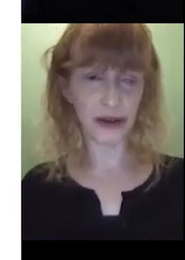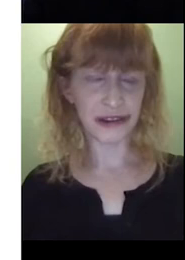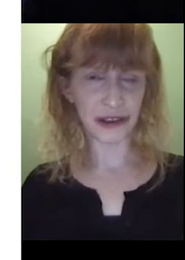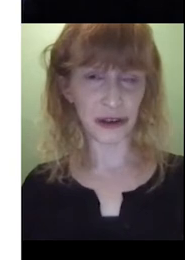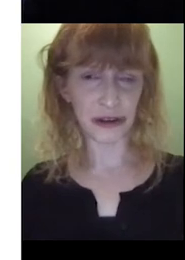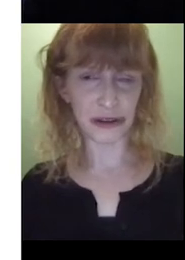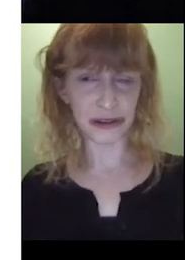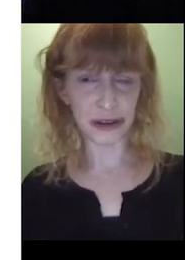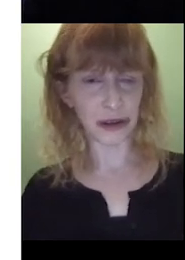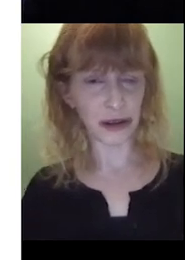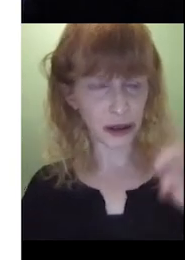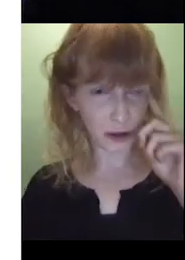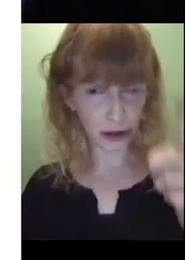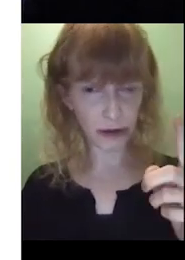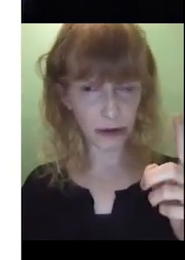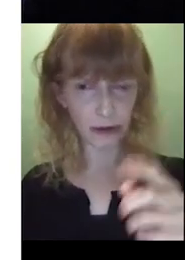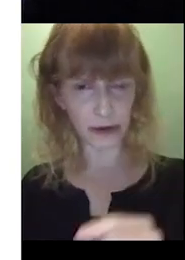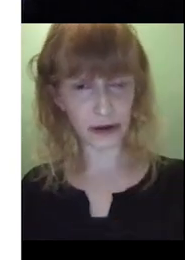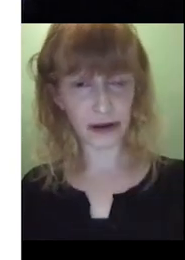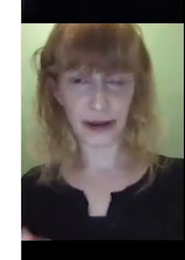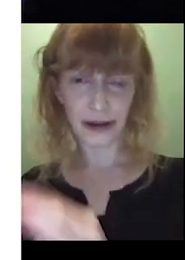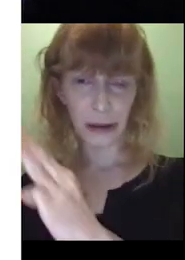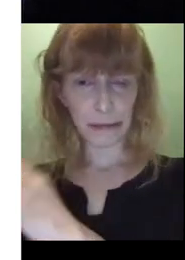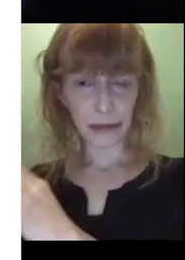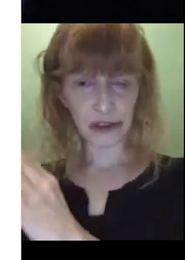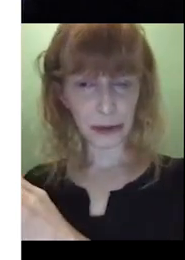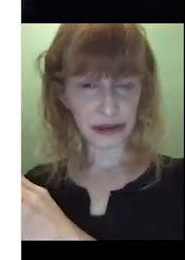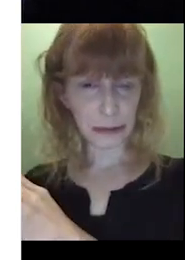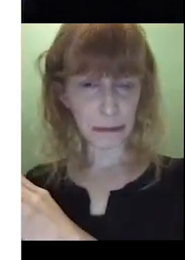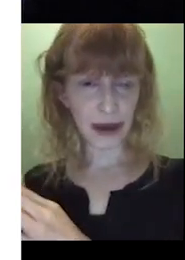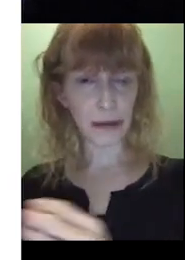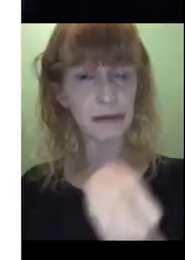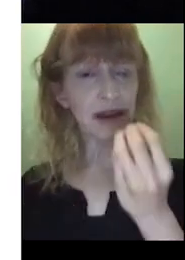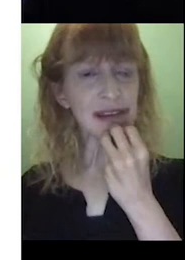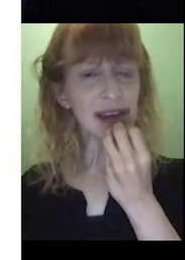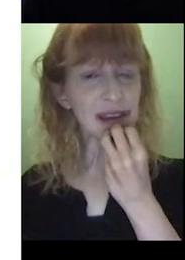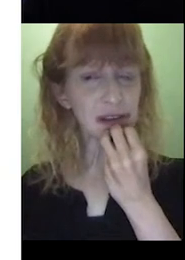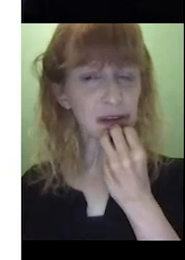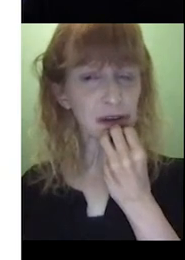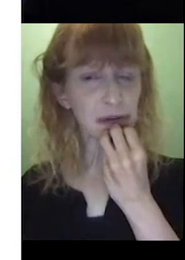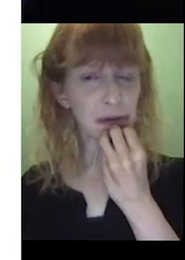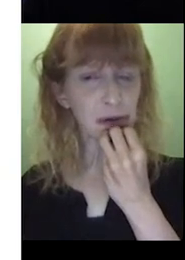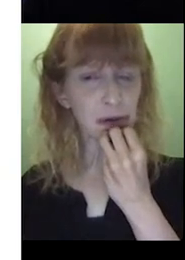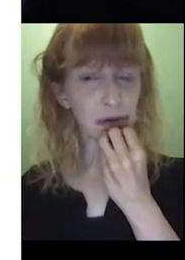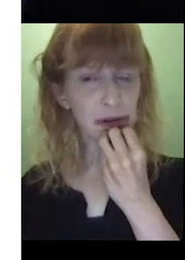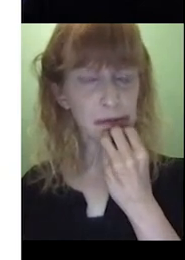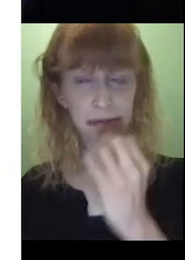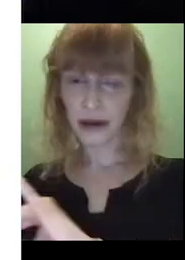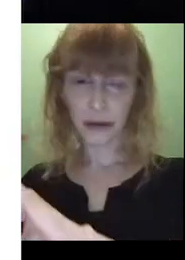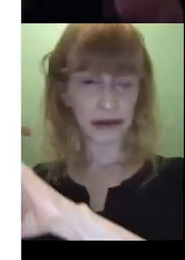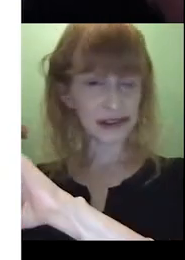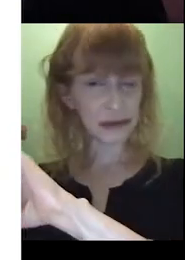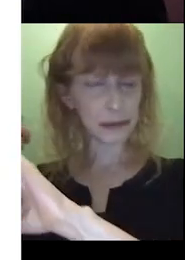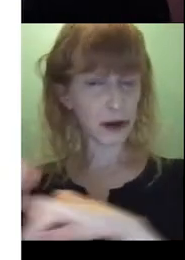as well. So something like, oh, look, Spot's mum has eaten her food,